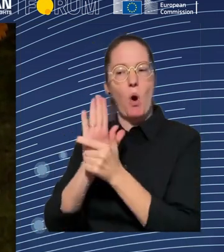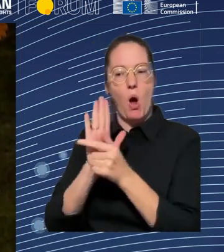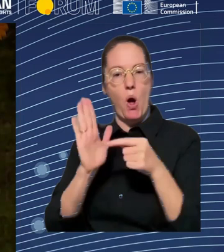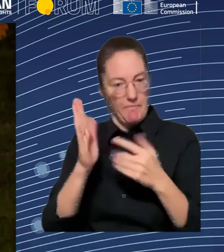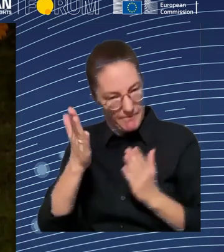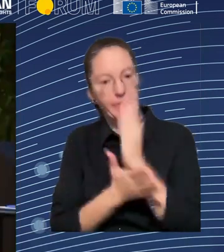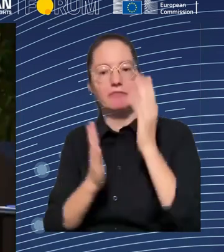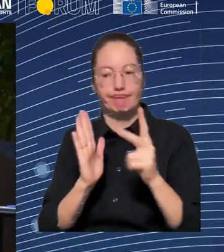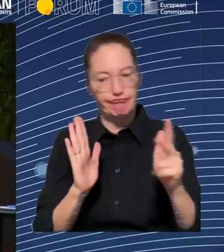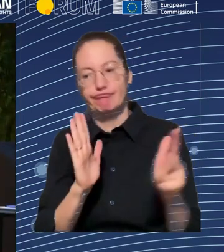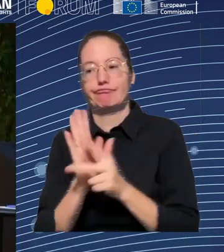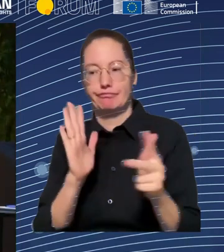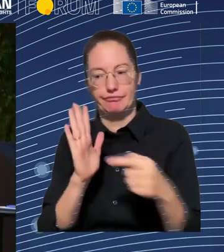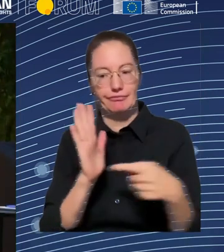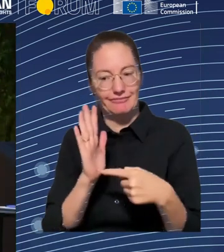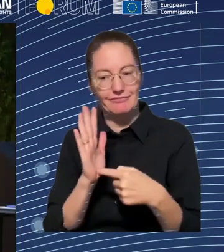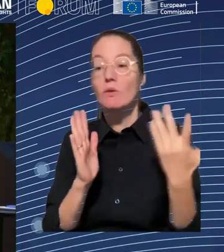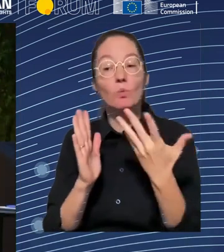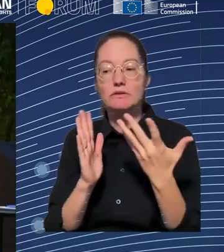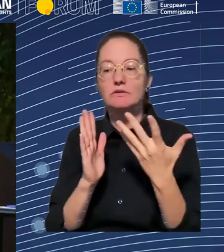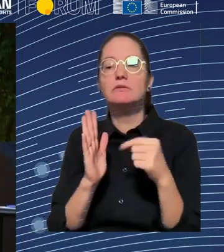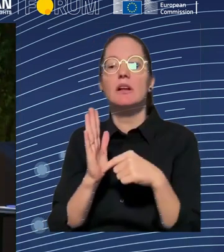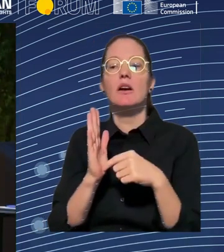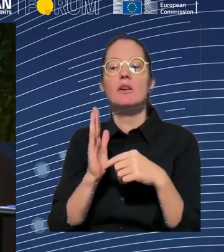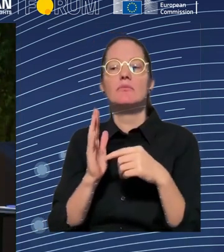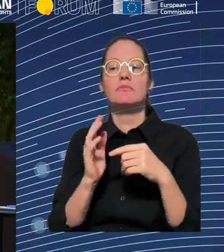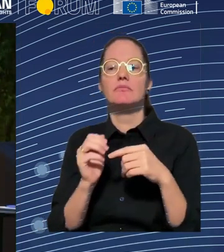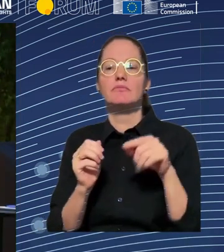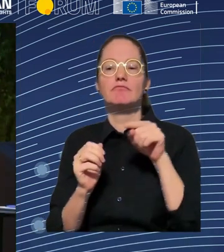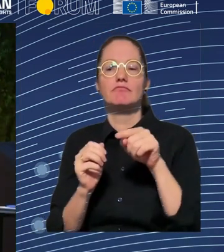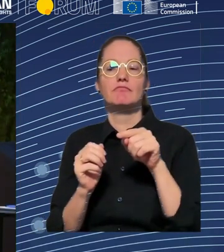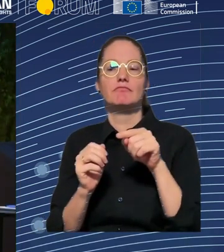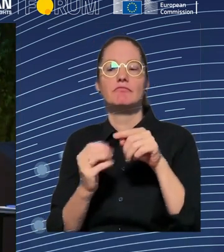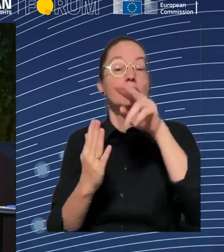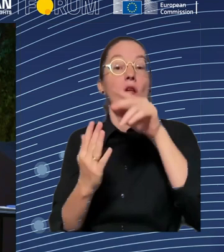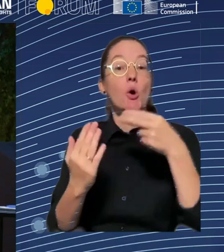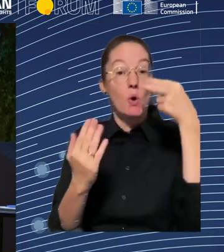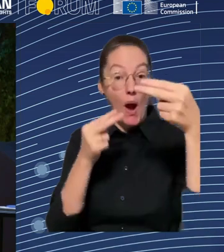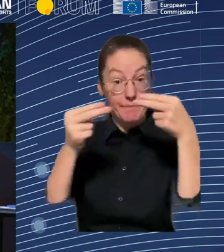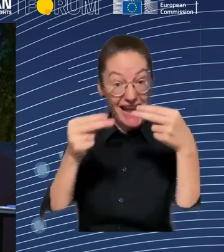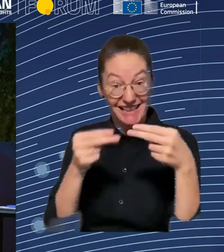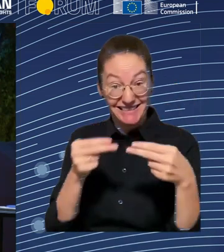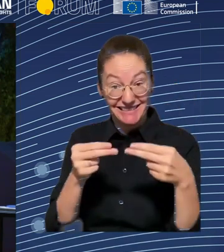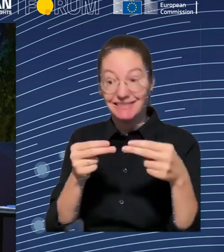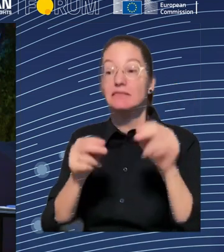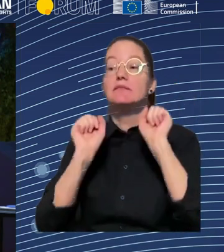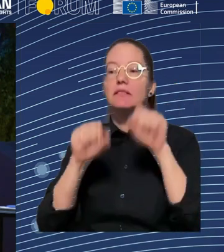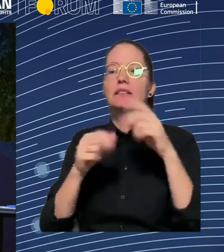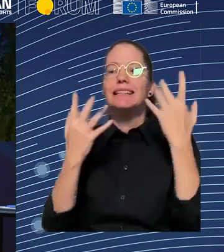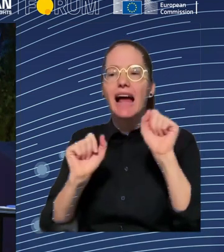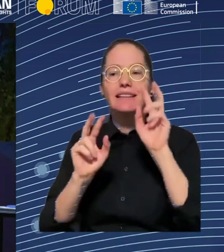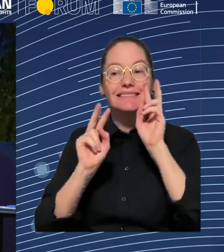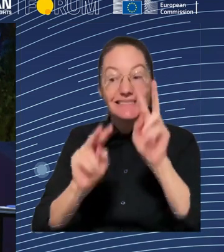GDPR. So this is a little bit counterintuitive. The smaller firms were saying, don't regulate us at all. The